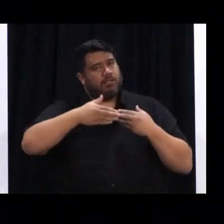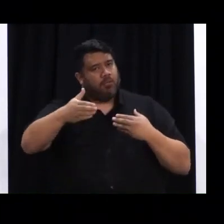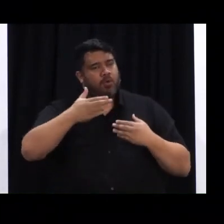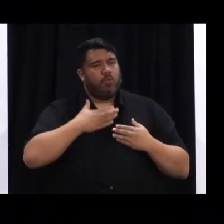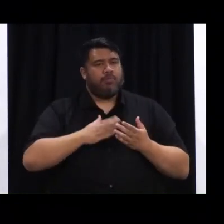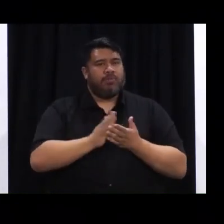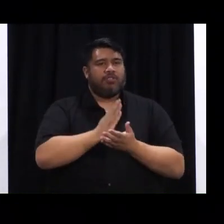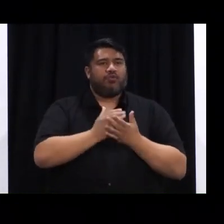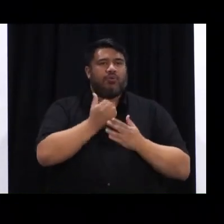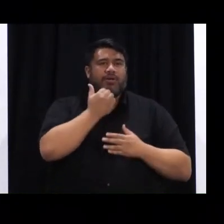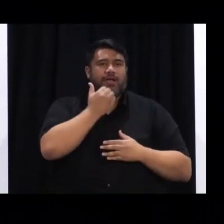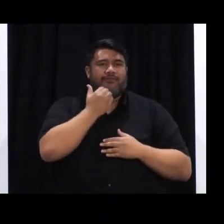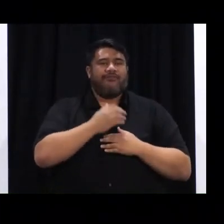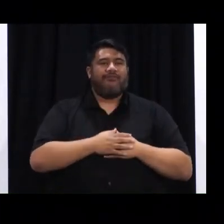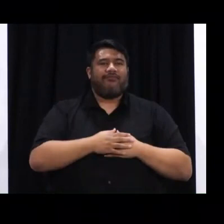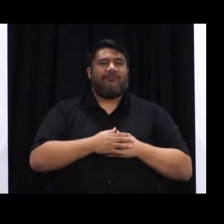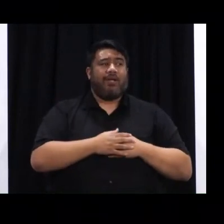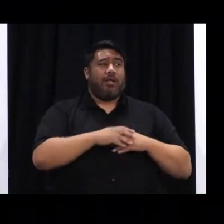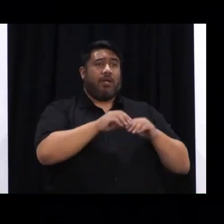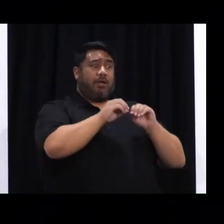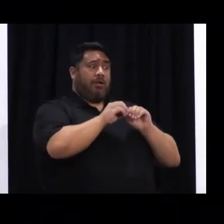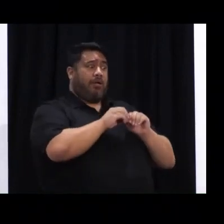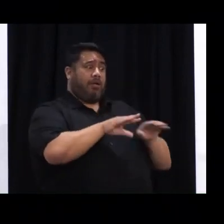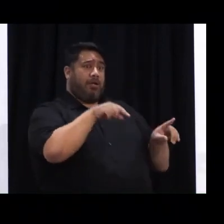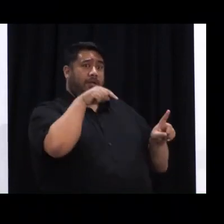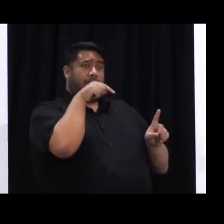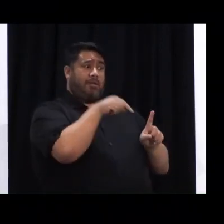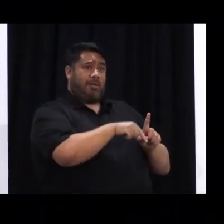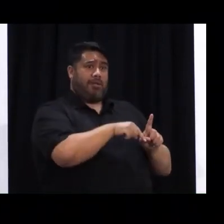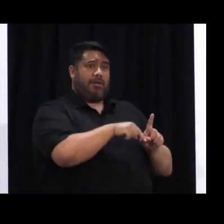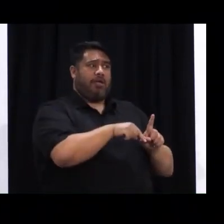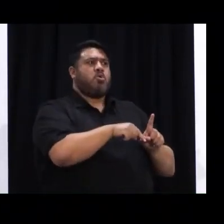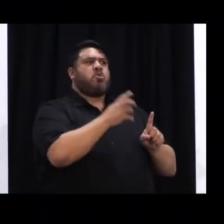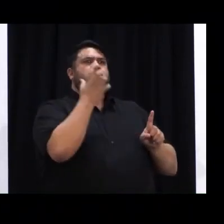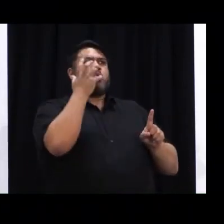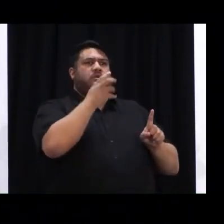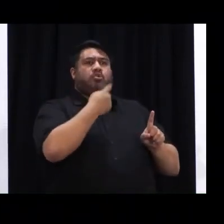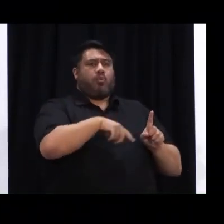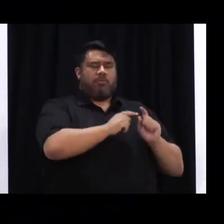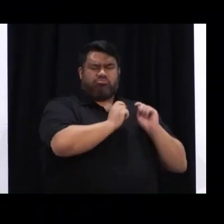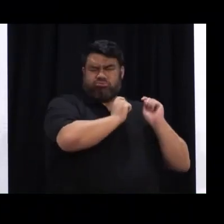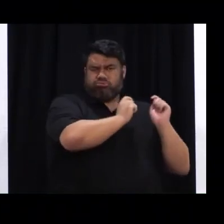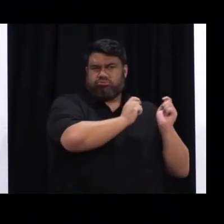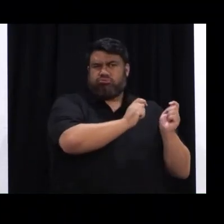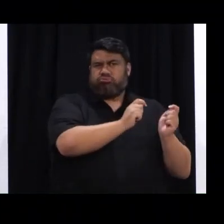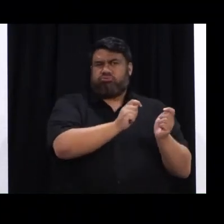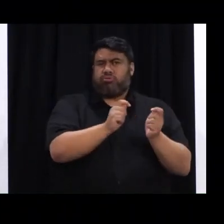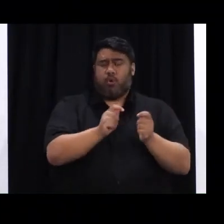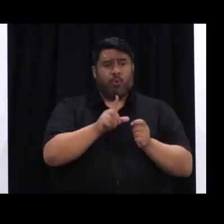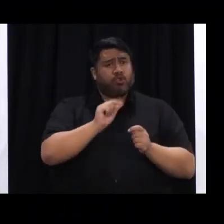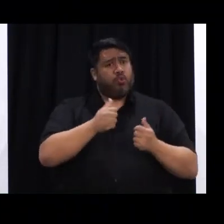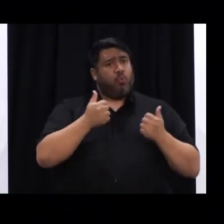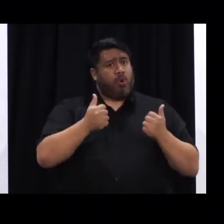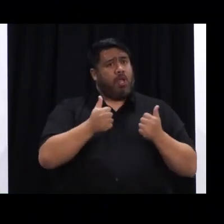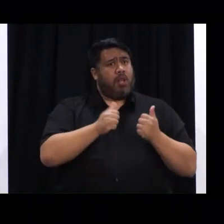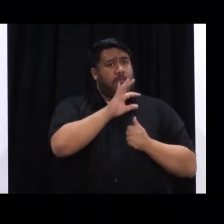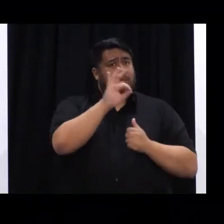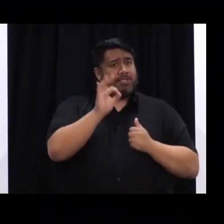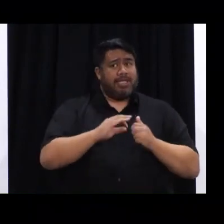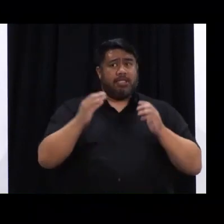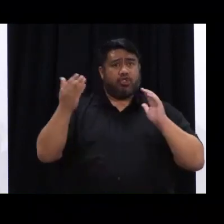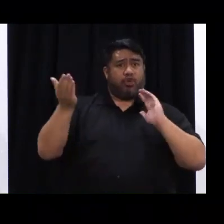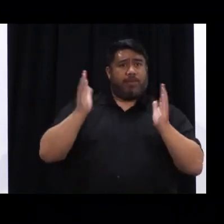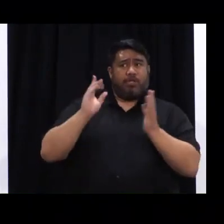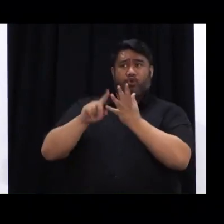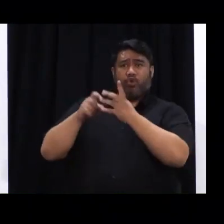began, we've been vaccinating more people per capita than countries like the UK, the US, Australia and Canada did at the